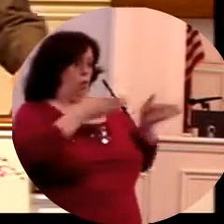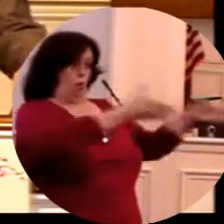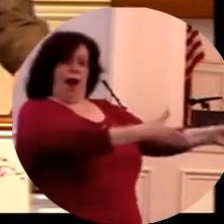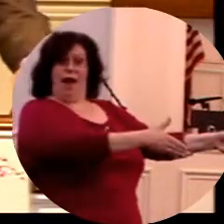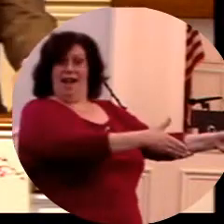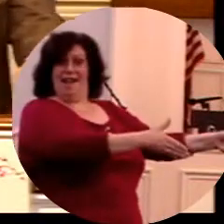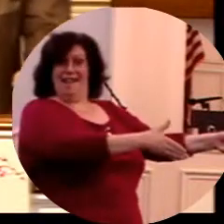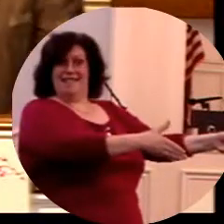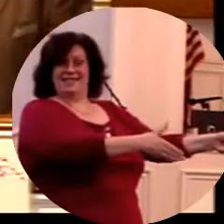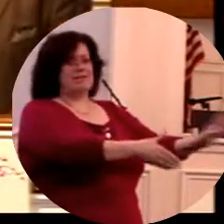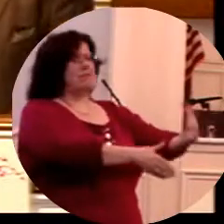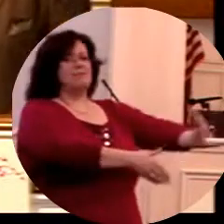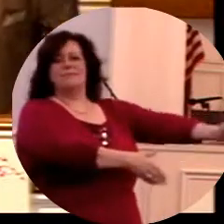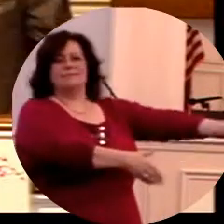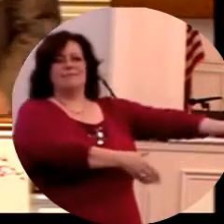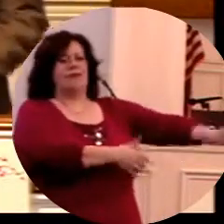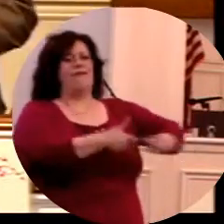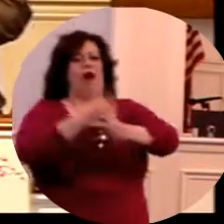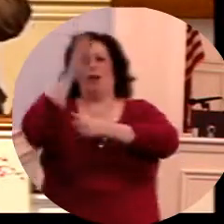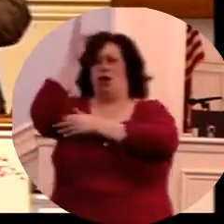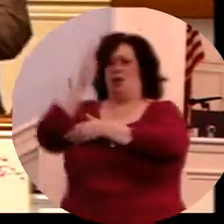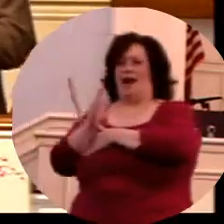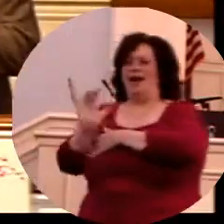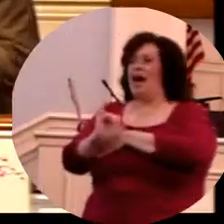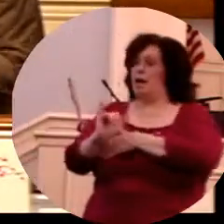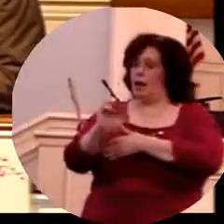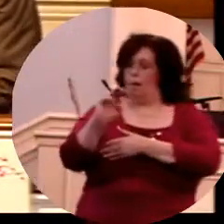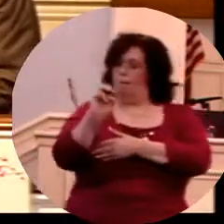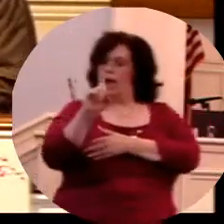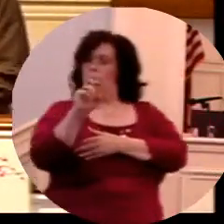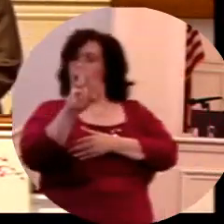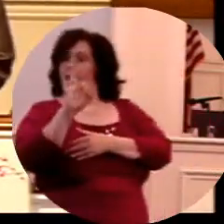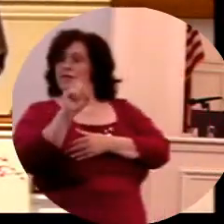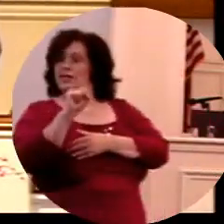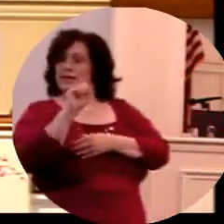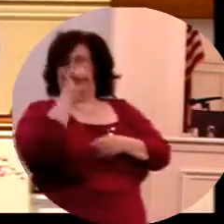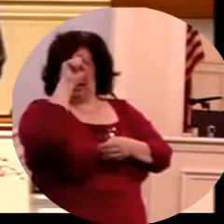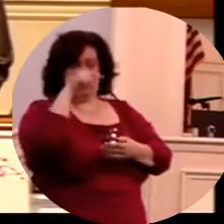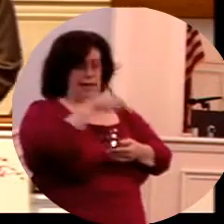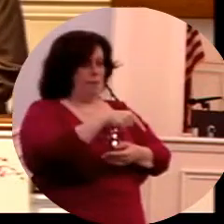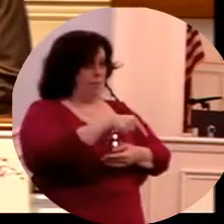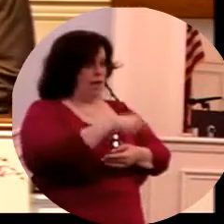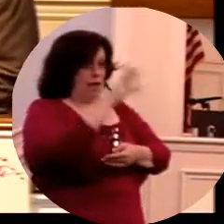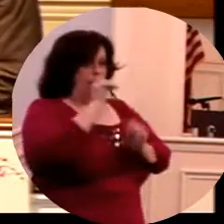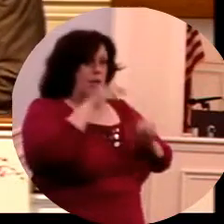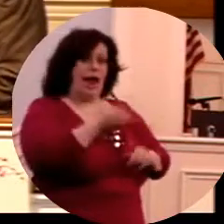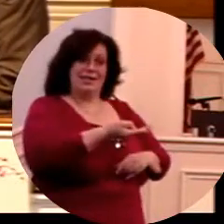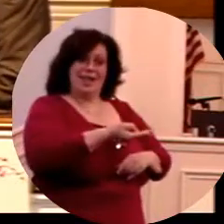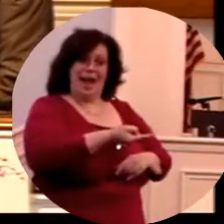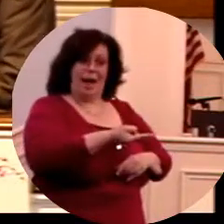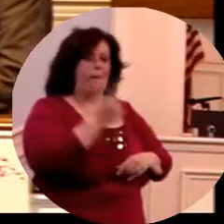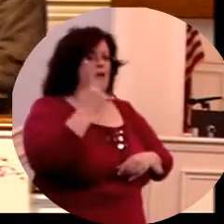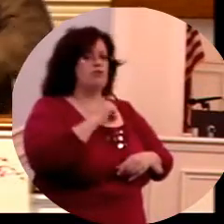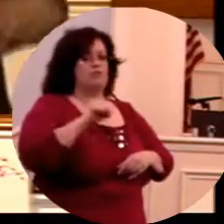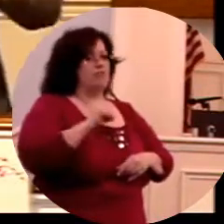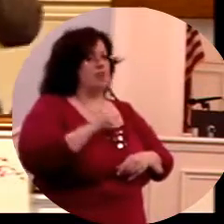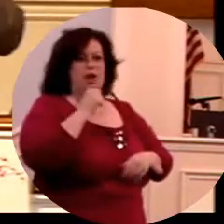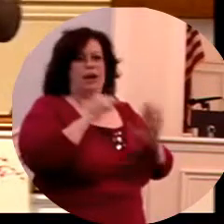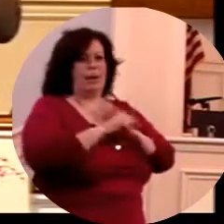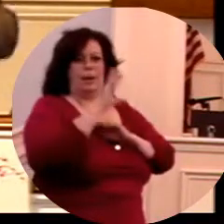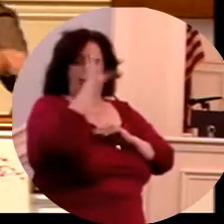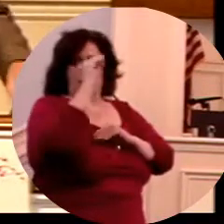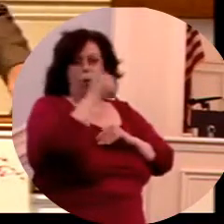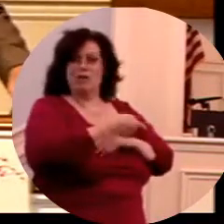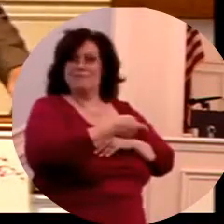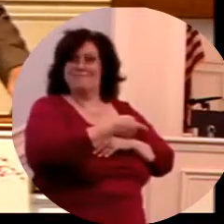ways. God will do for you what He did for the midwives in Egypt. He'll bless your life. And I'll tell you, I like the